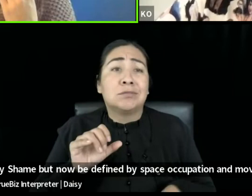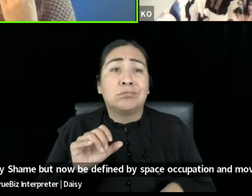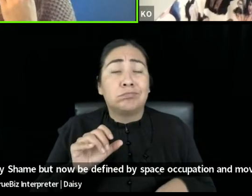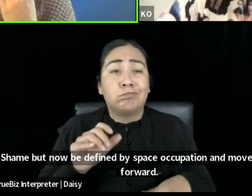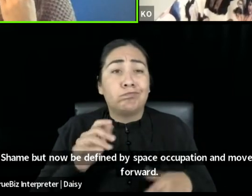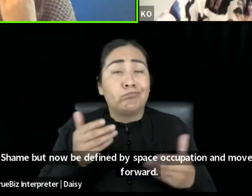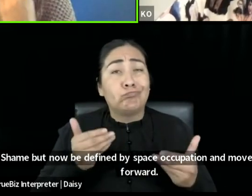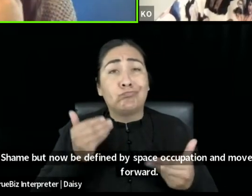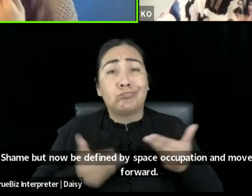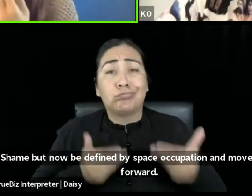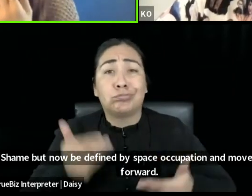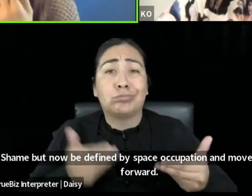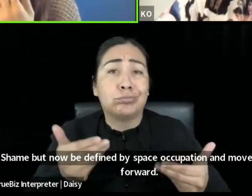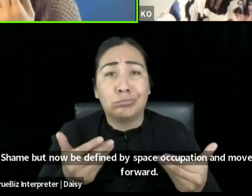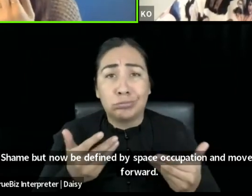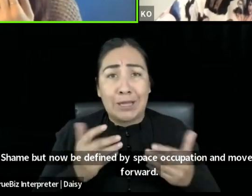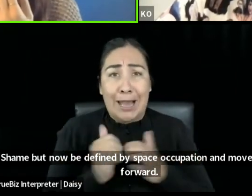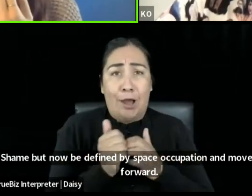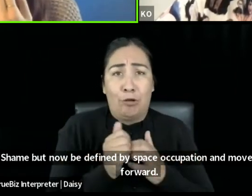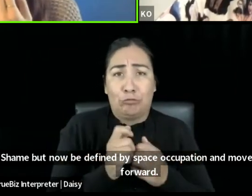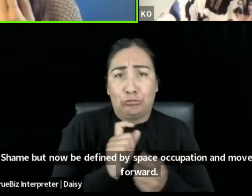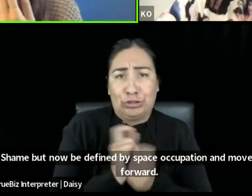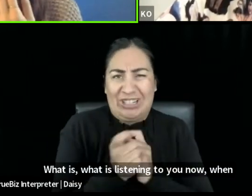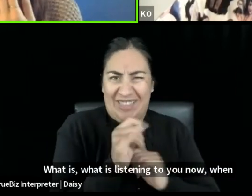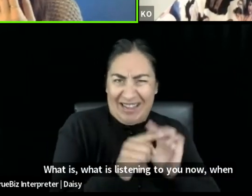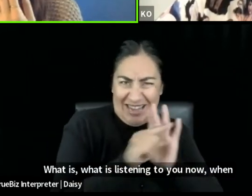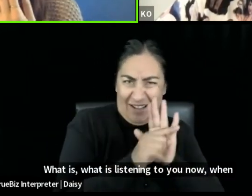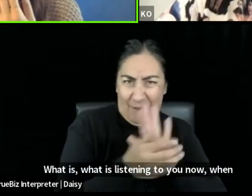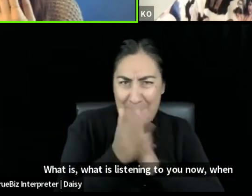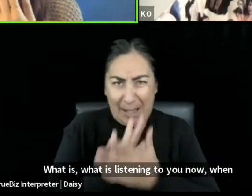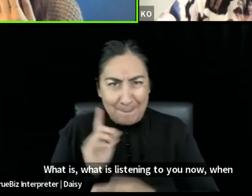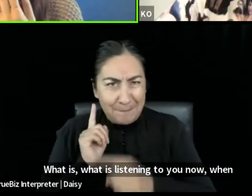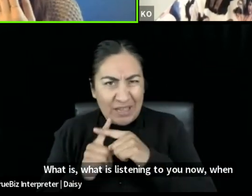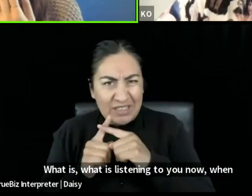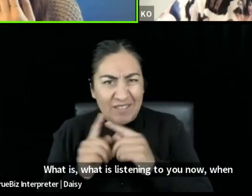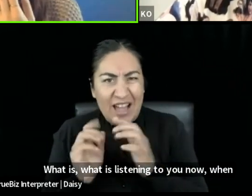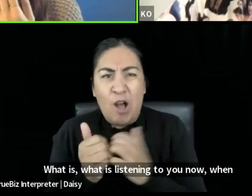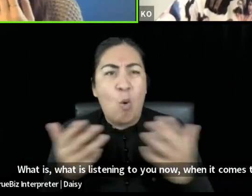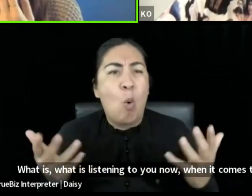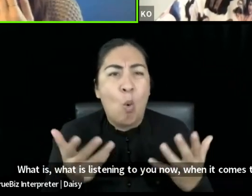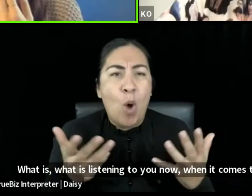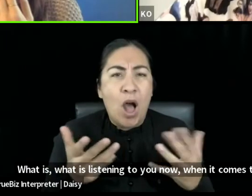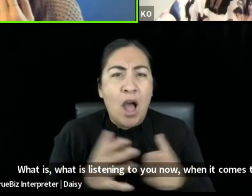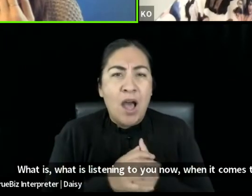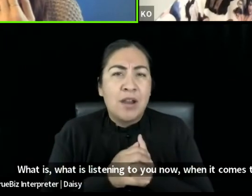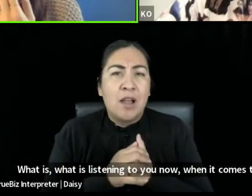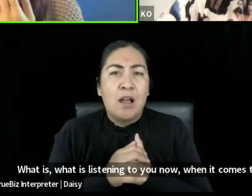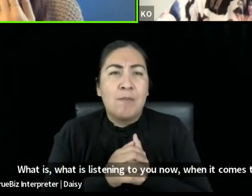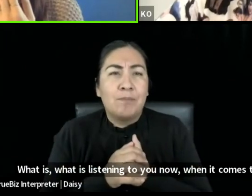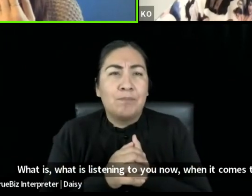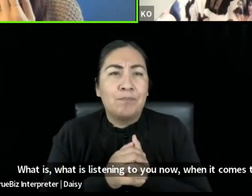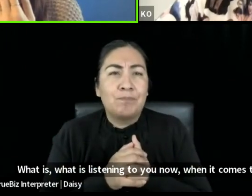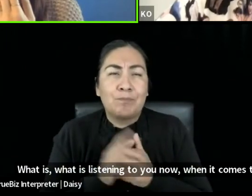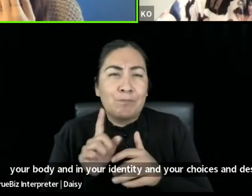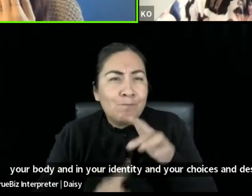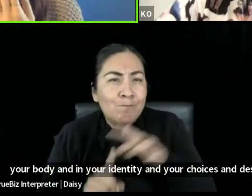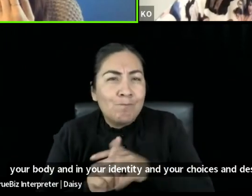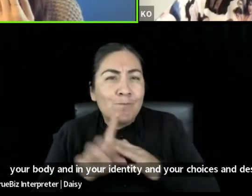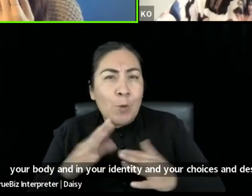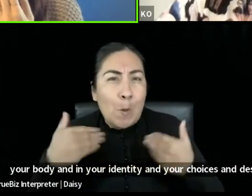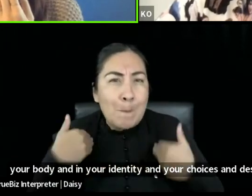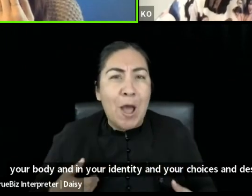what is, what is listening to you now when it comes to your body and your identity and your choices and desires?